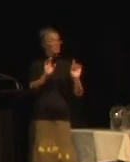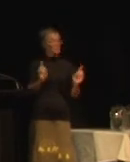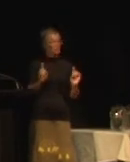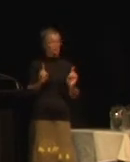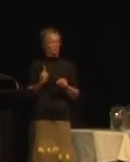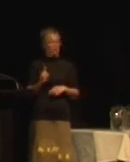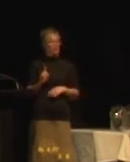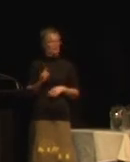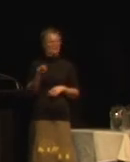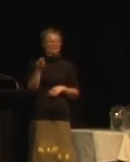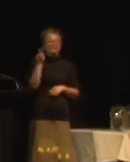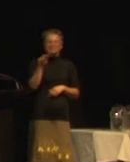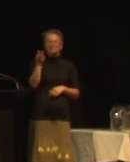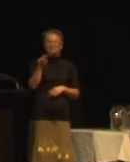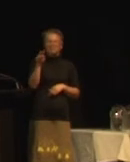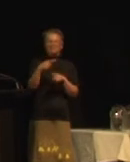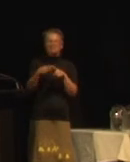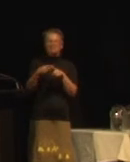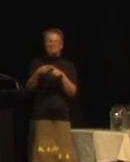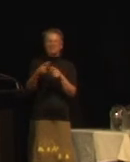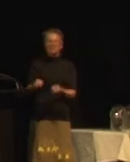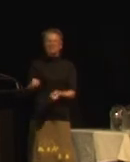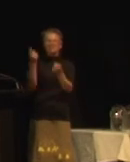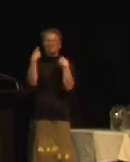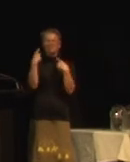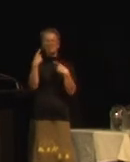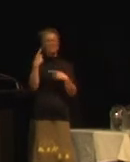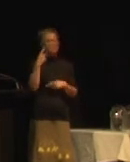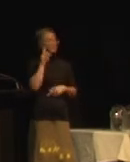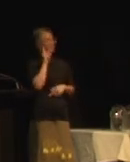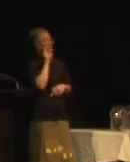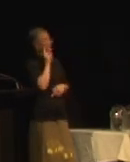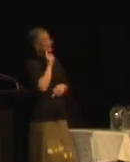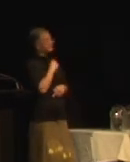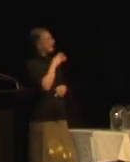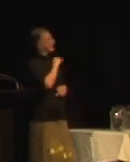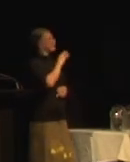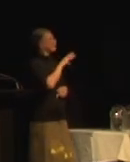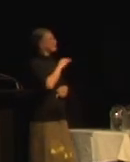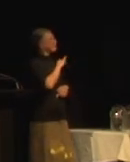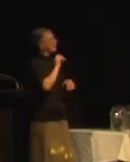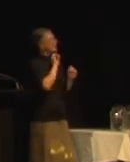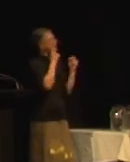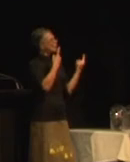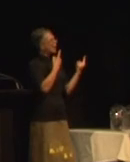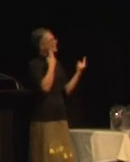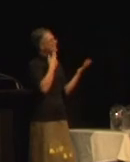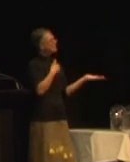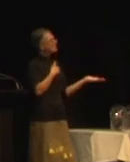She couldn't understand what the host was saying, and the host didn't realise that she was deaf. So it was frustrating for both sides.